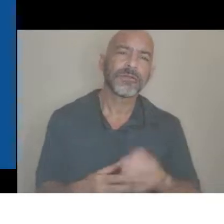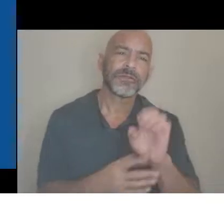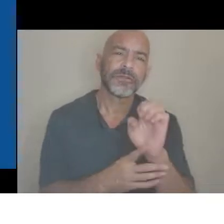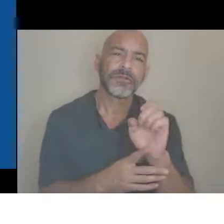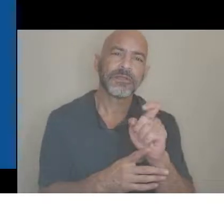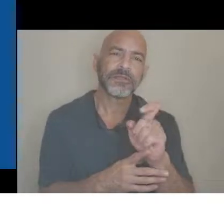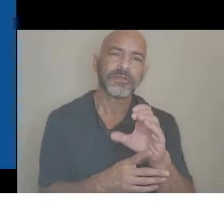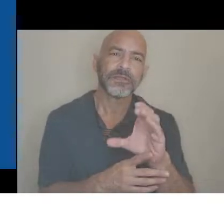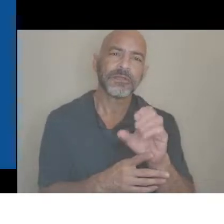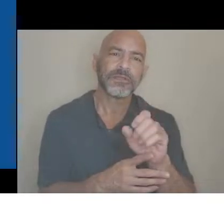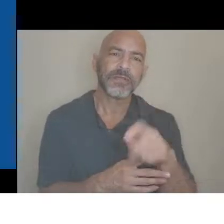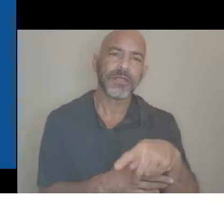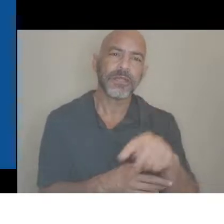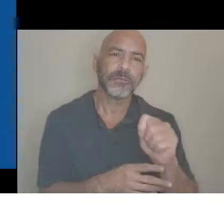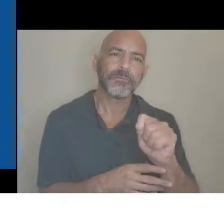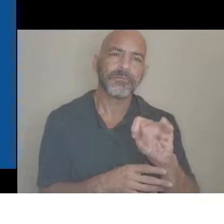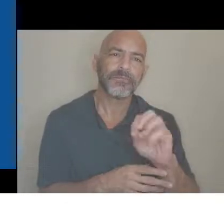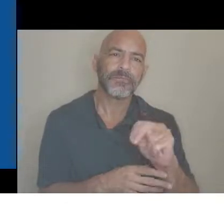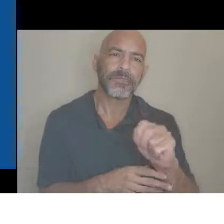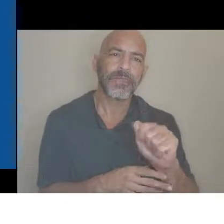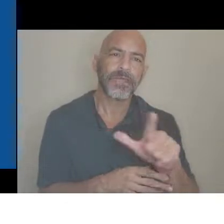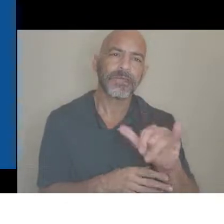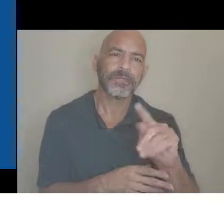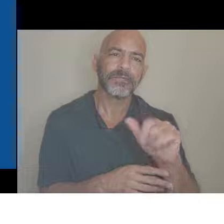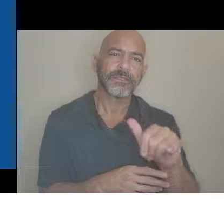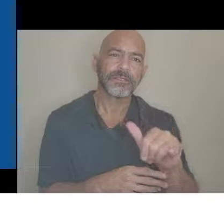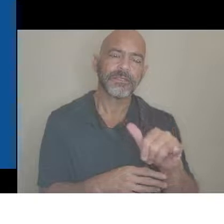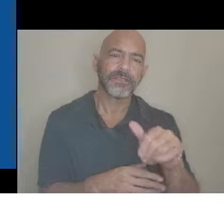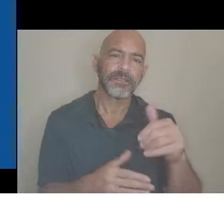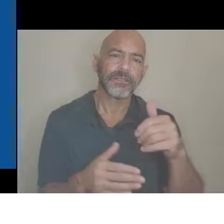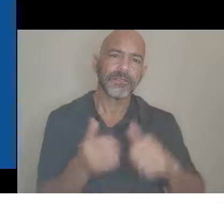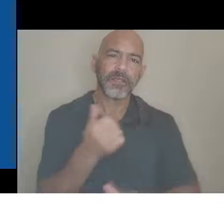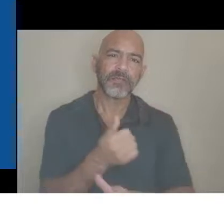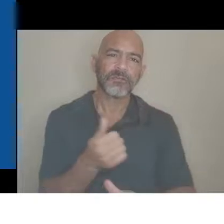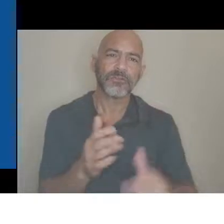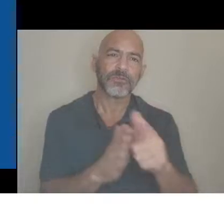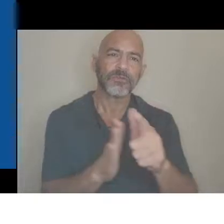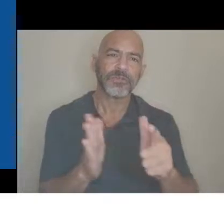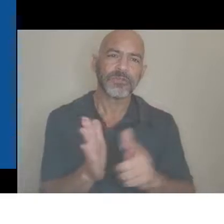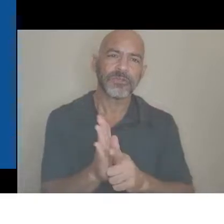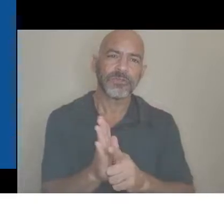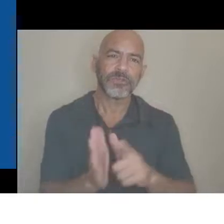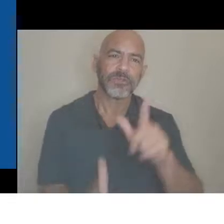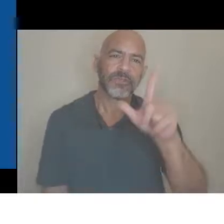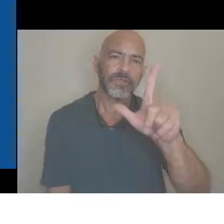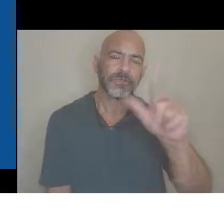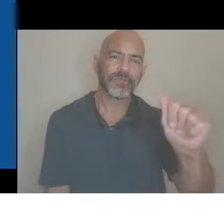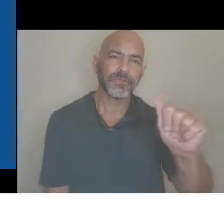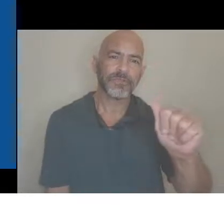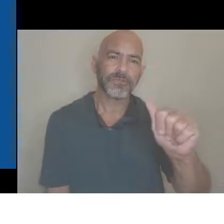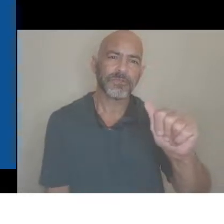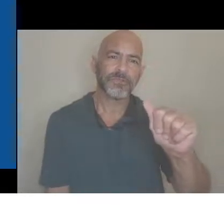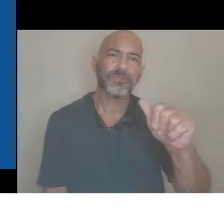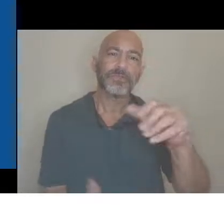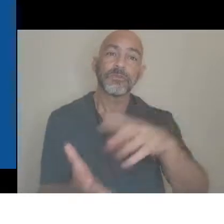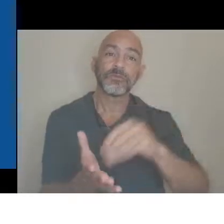Louisiana law for students who get an IEP.